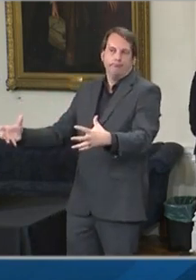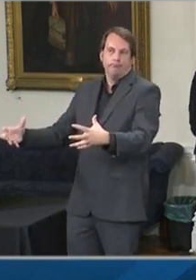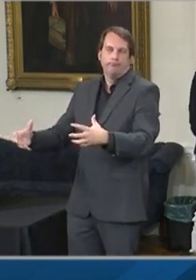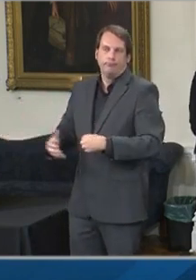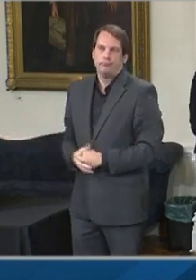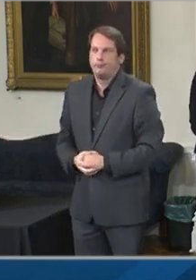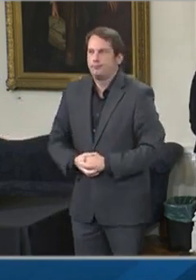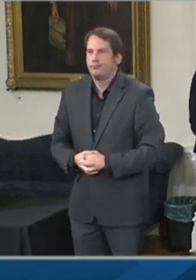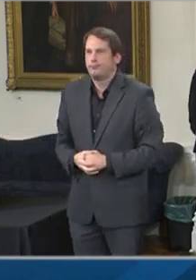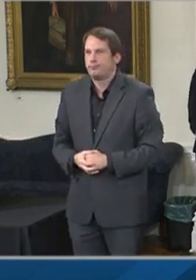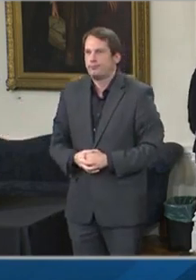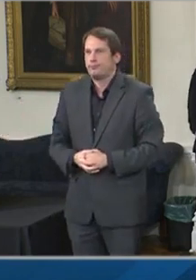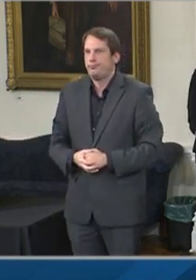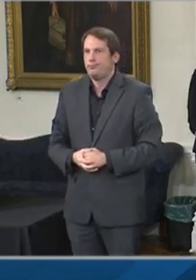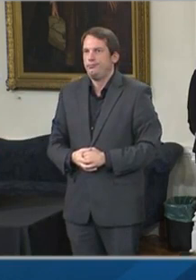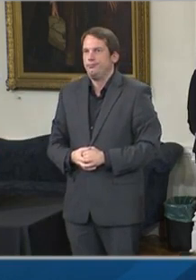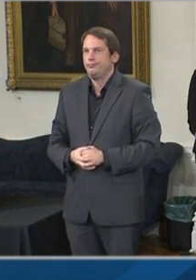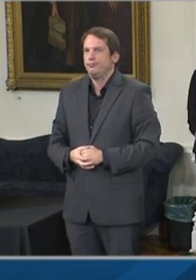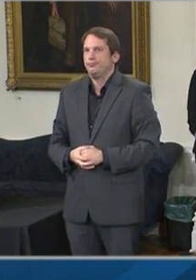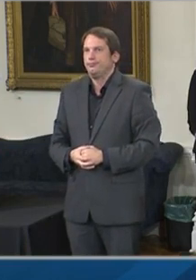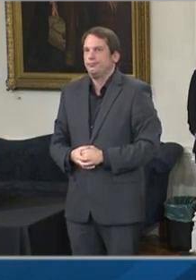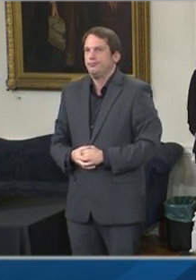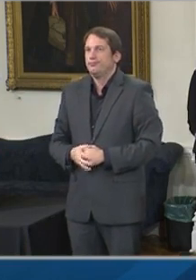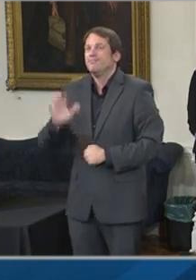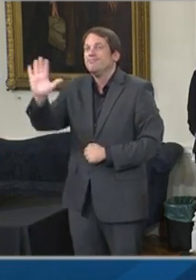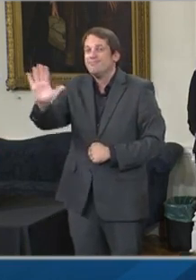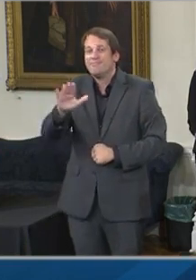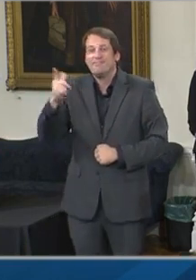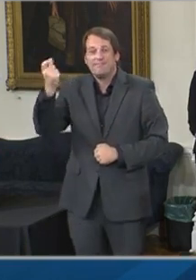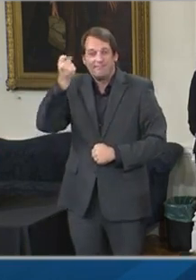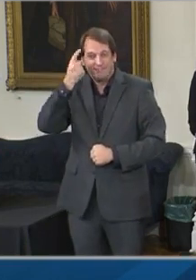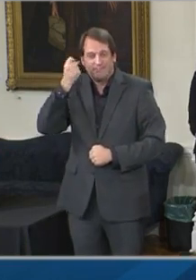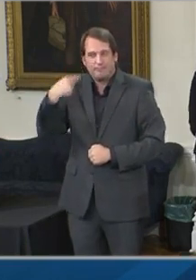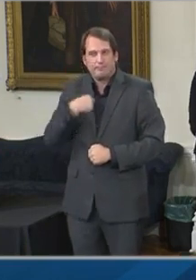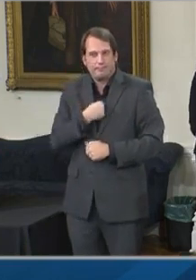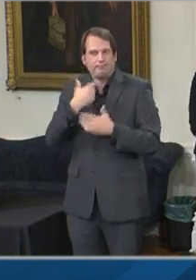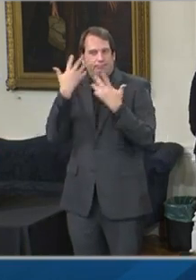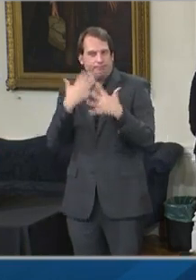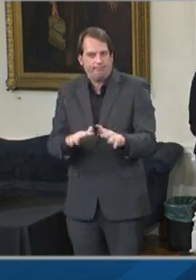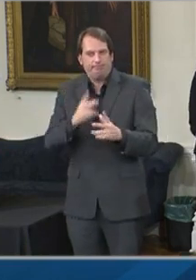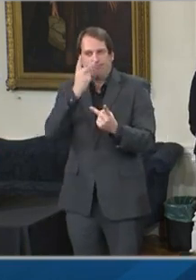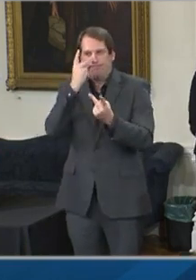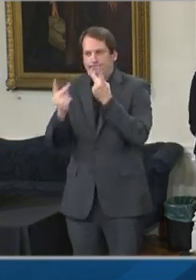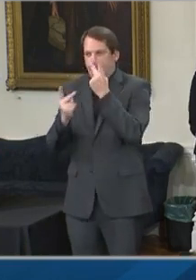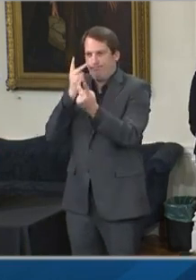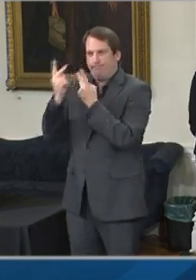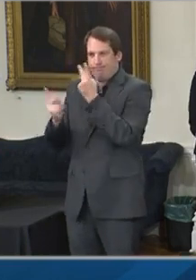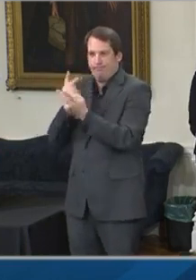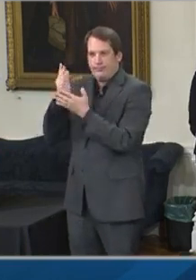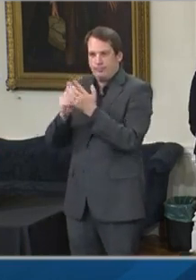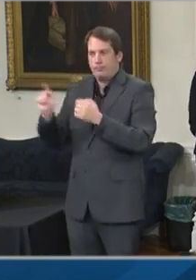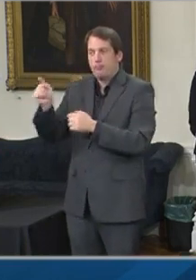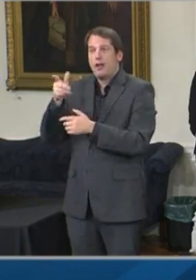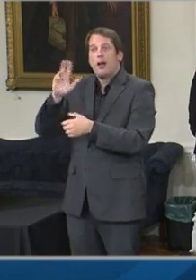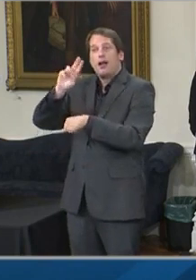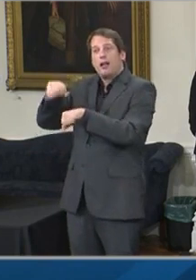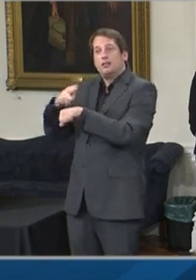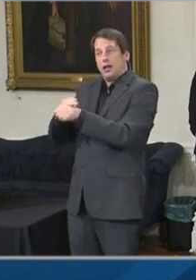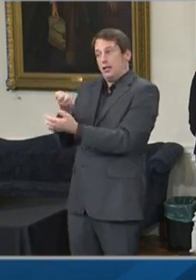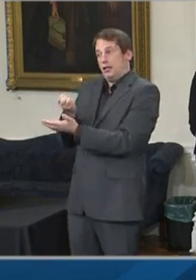There are, however, increasing indications that the national economic recovery is stalling.